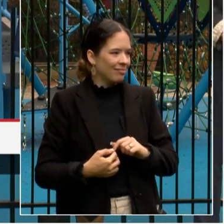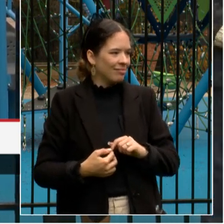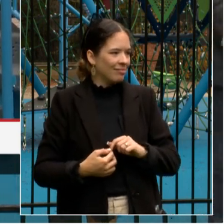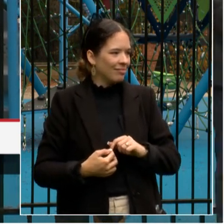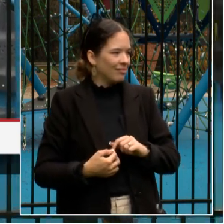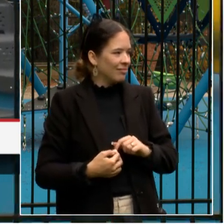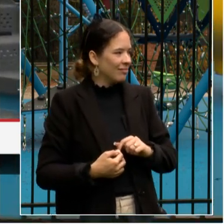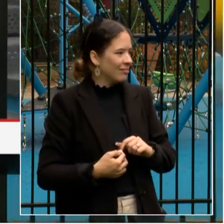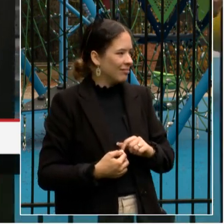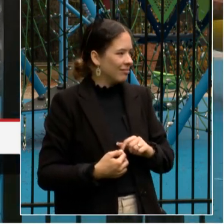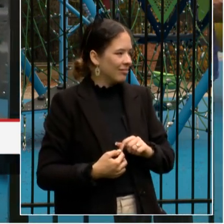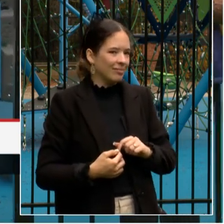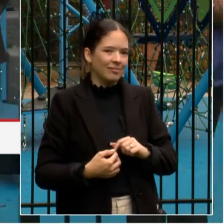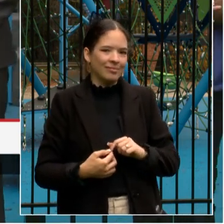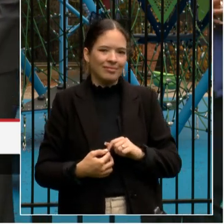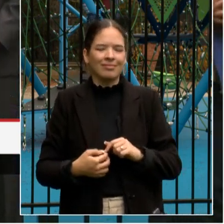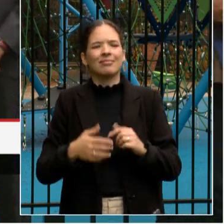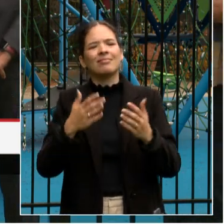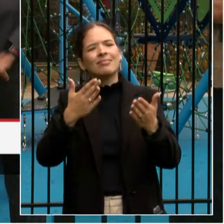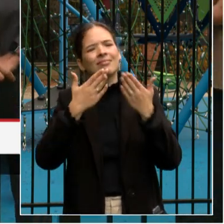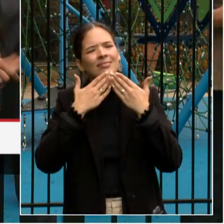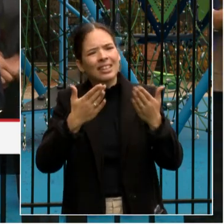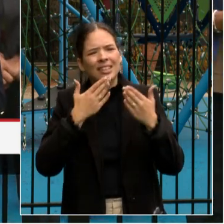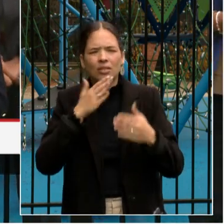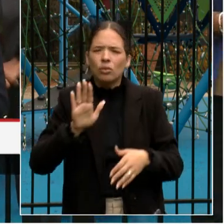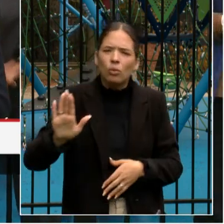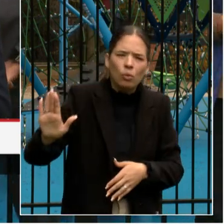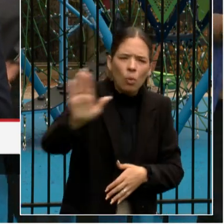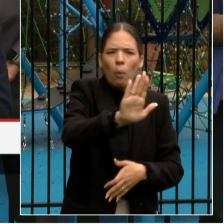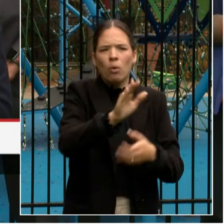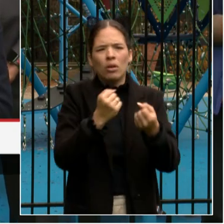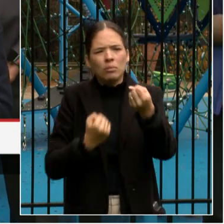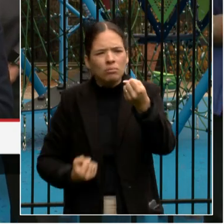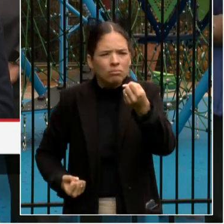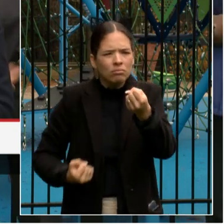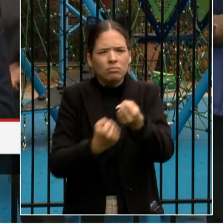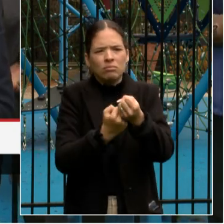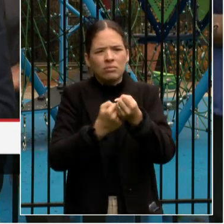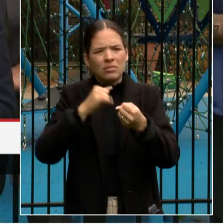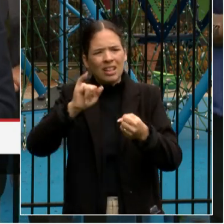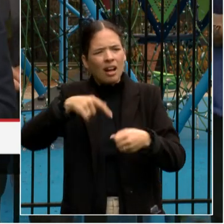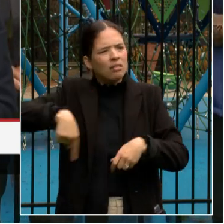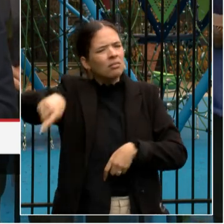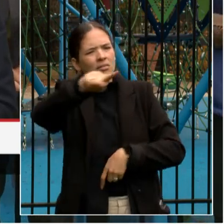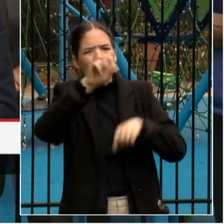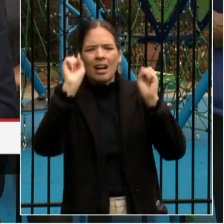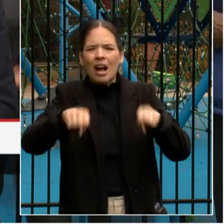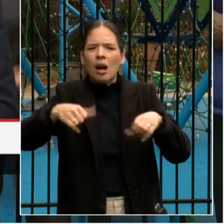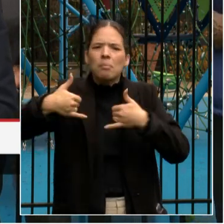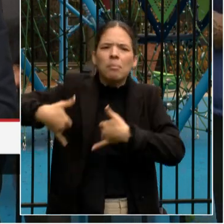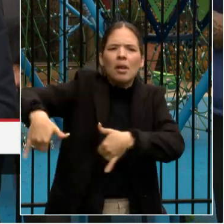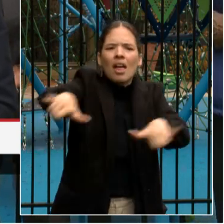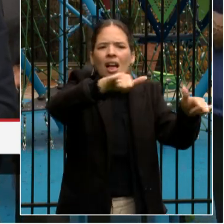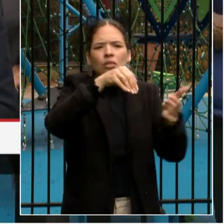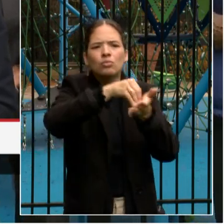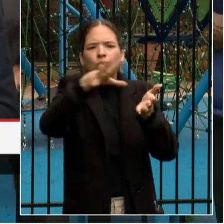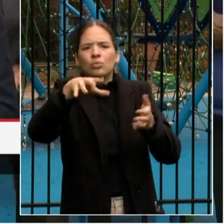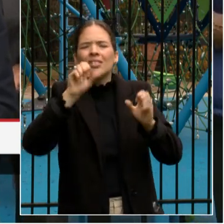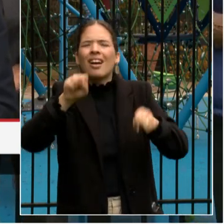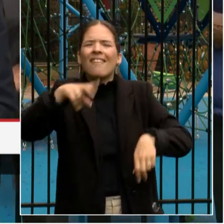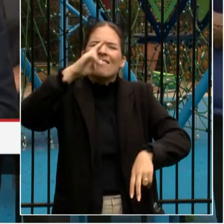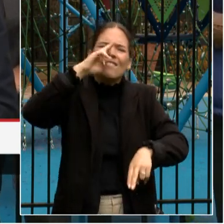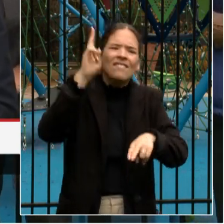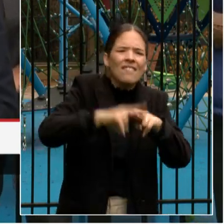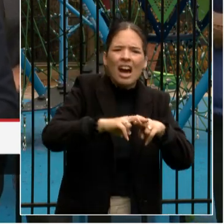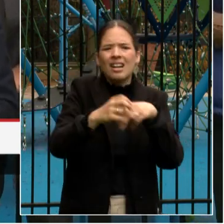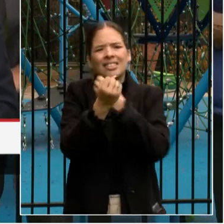Thanks to everyone's support, our students will now play on a beautiful new playground that is fun and safe. The whole community is